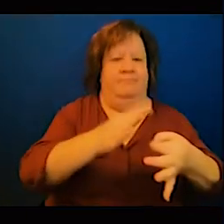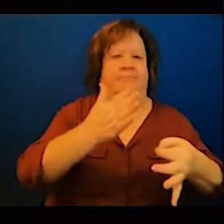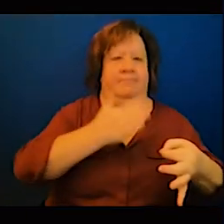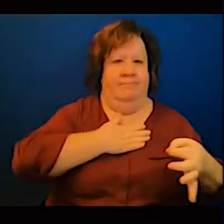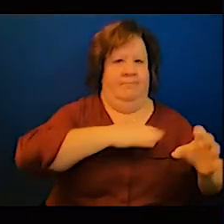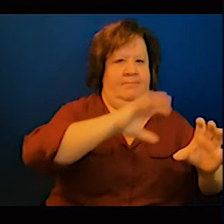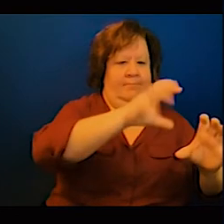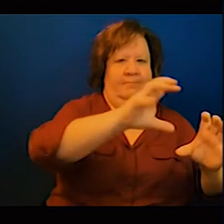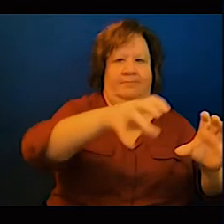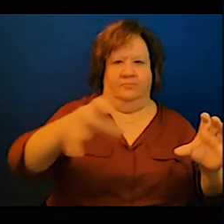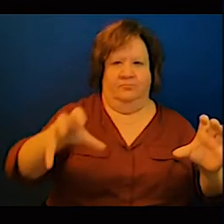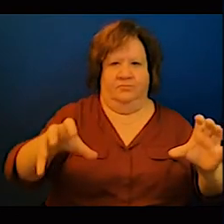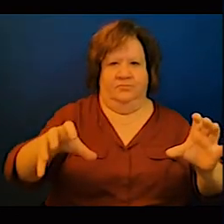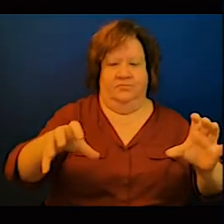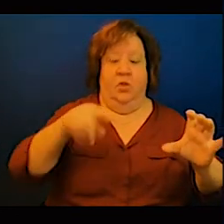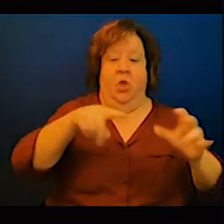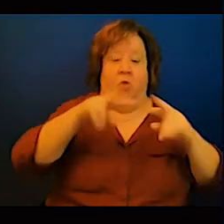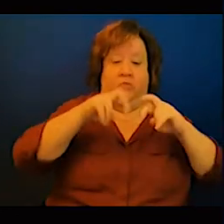for us